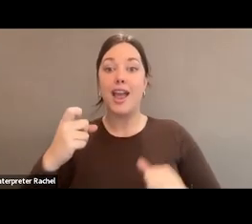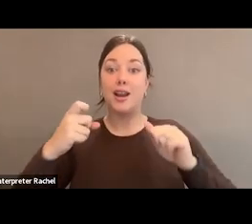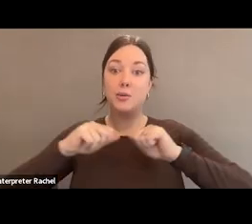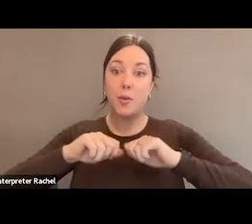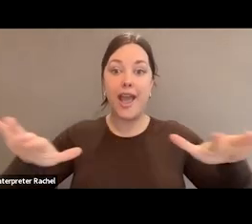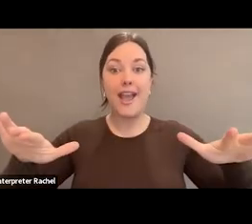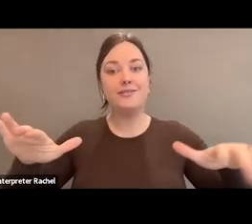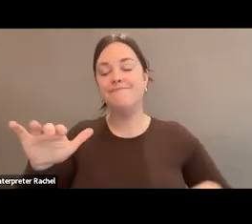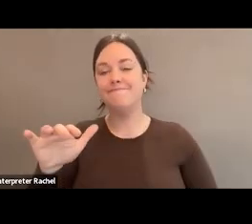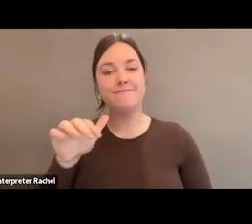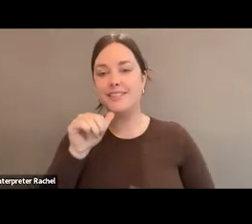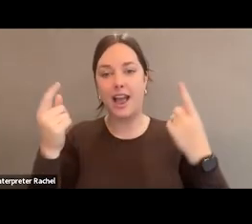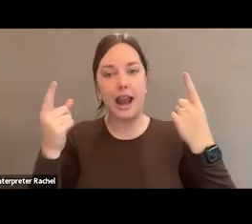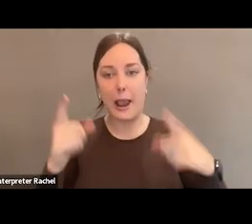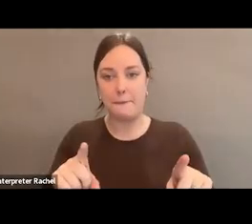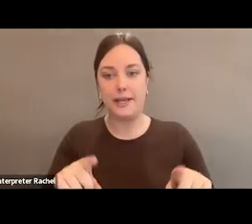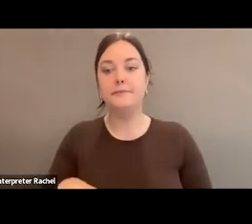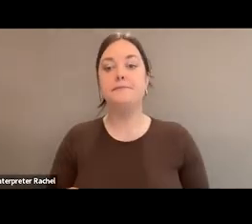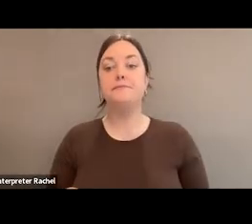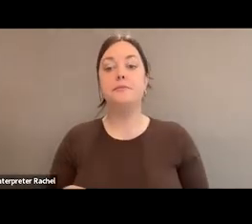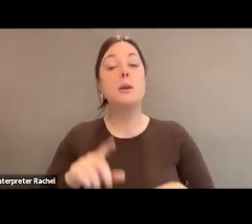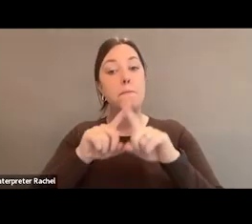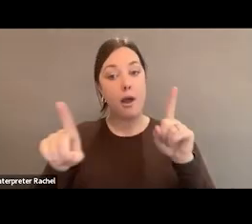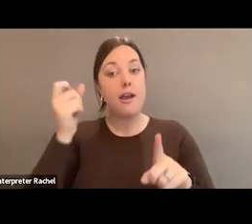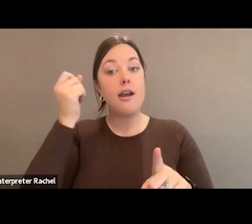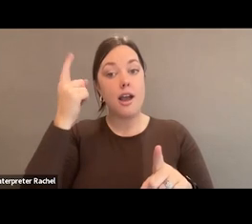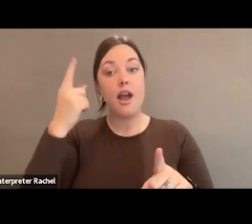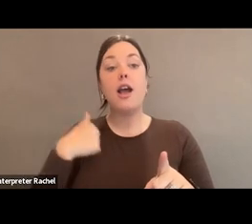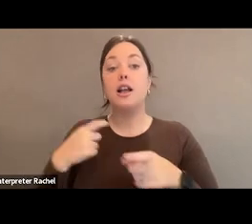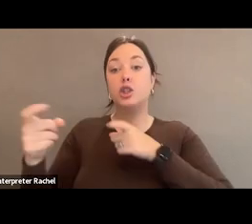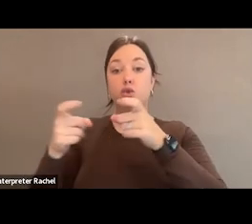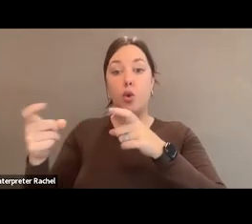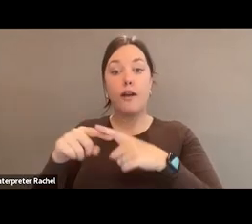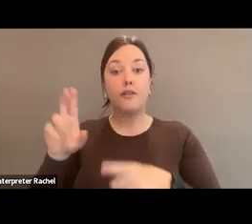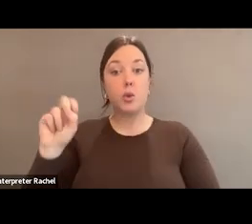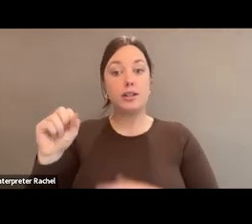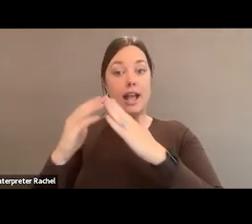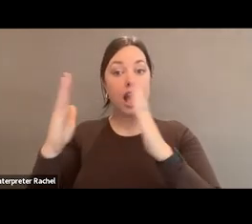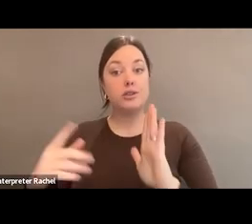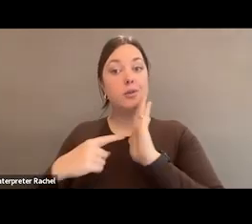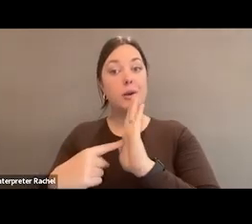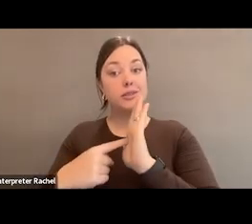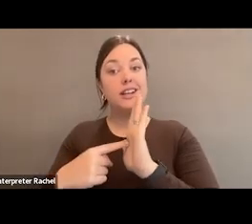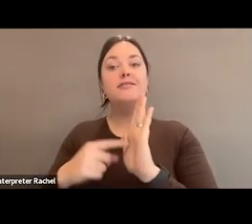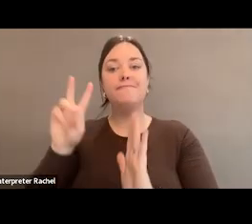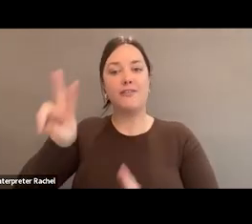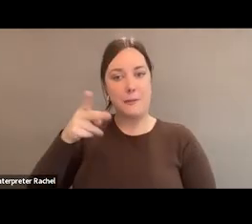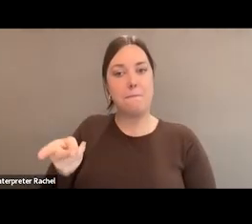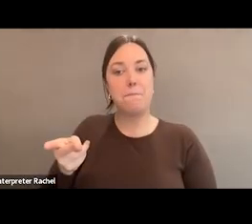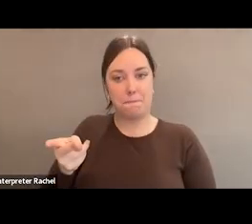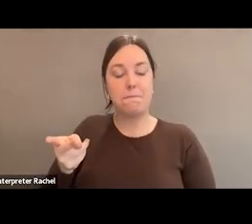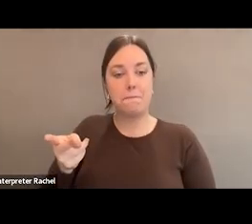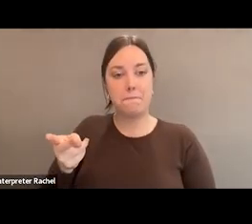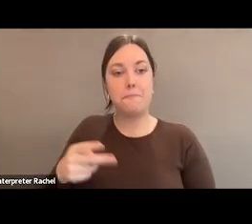it did materialize enough to flip control of the U.S. House of Representatives. The Senate